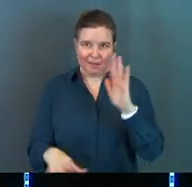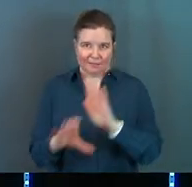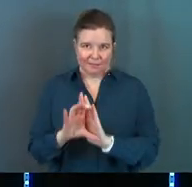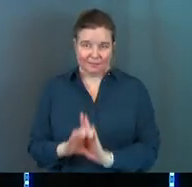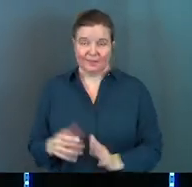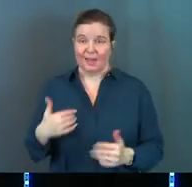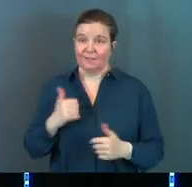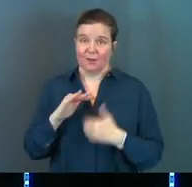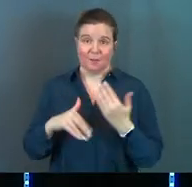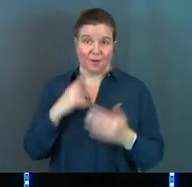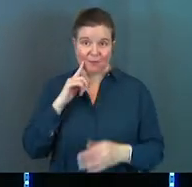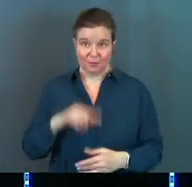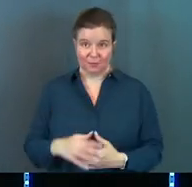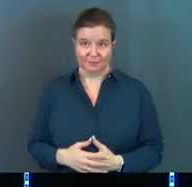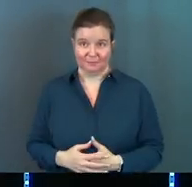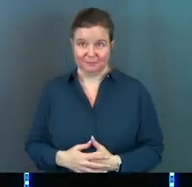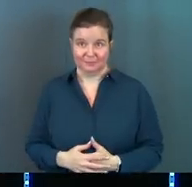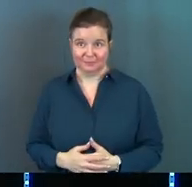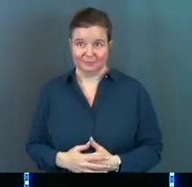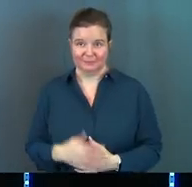And I've got them all for you.